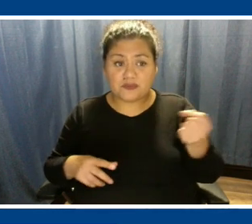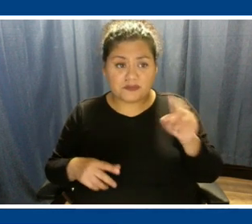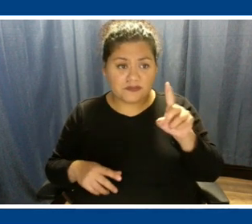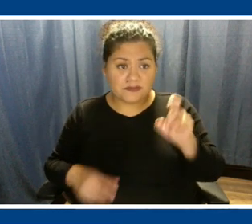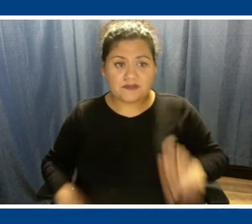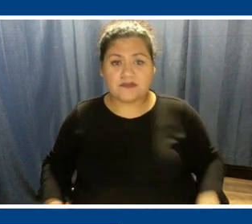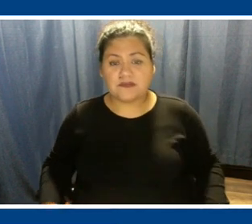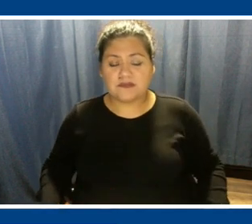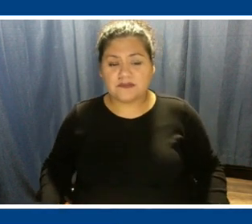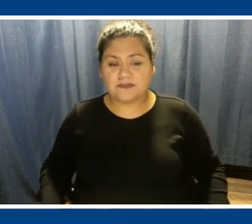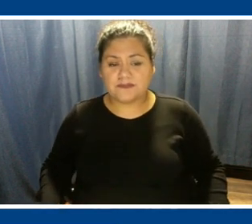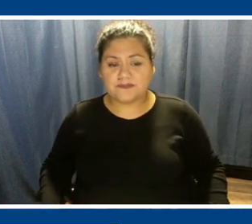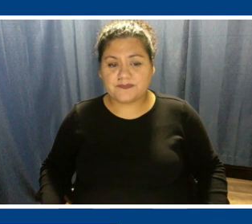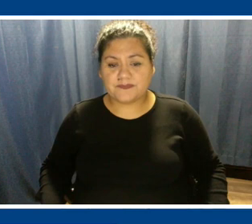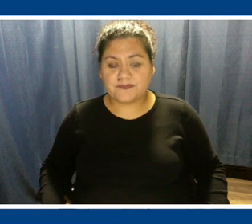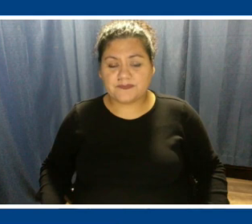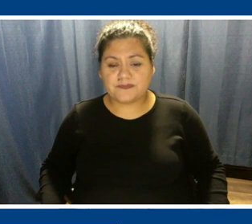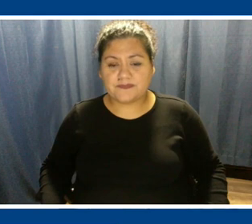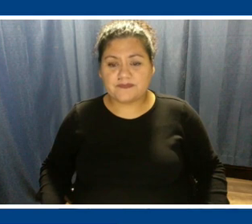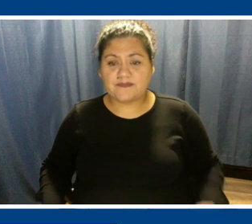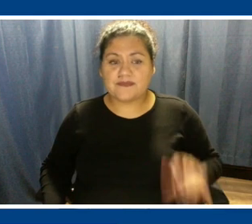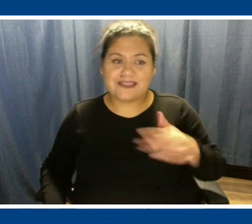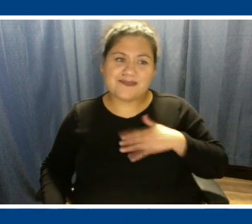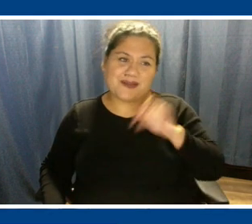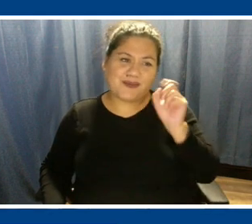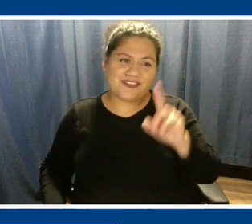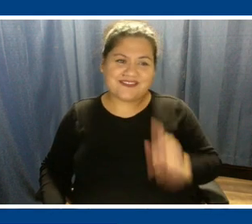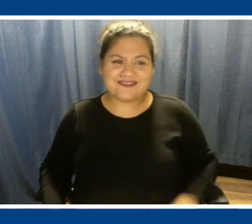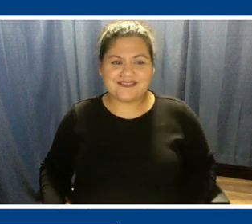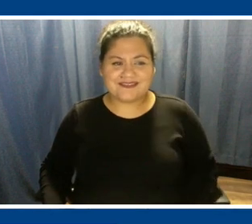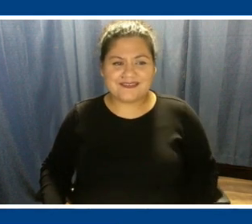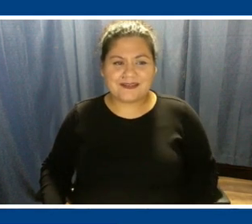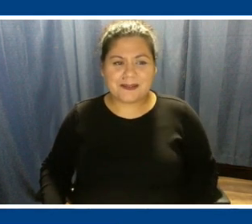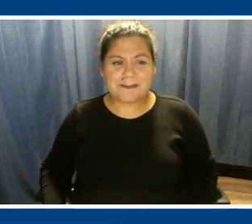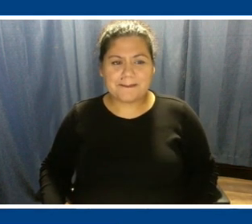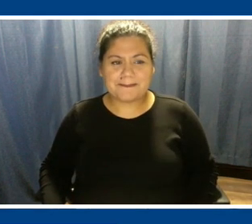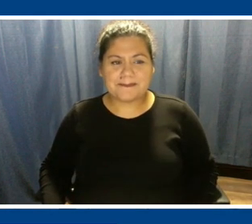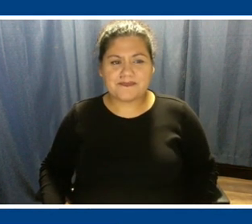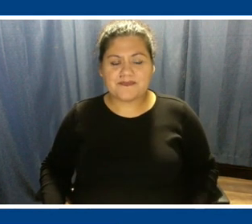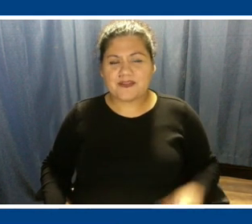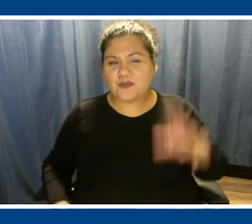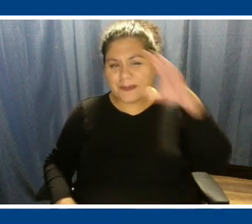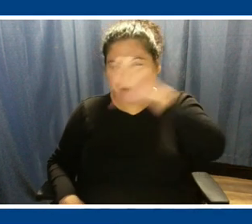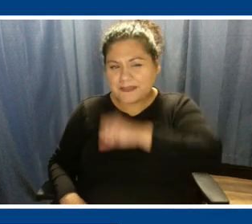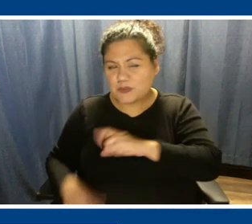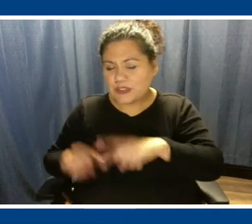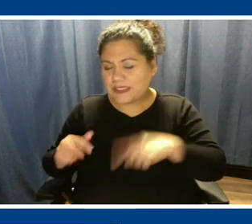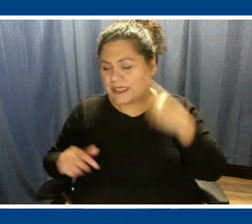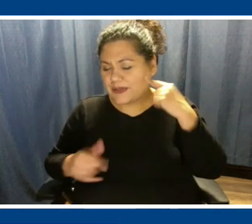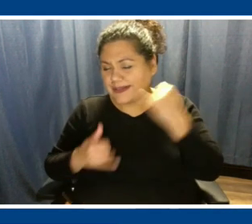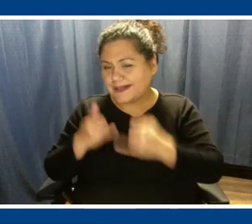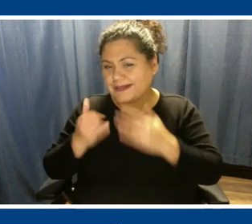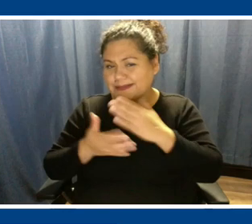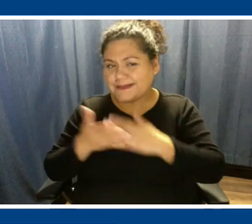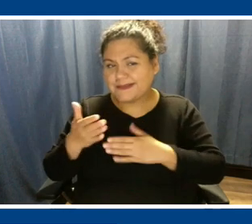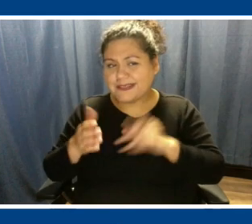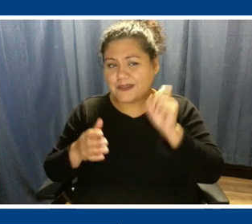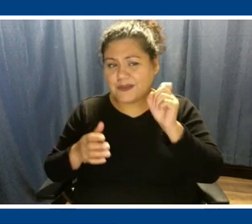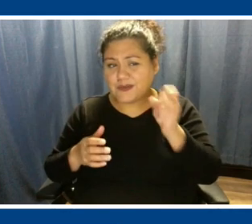Completely. And that's my question. Russell, we've missed the last part of your question. Can you ask that again?